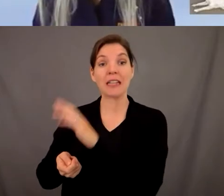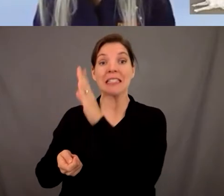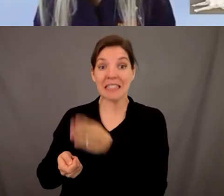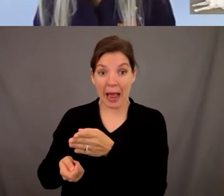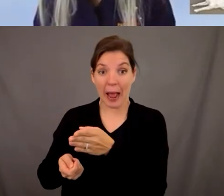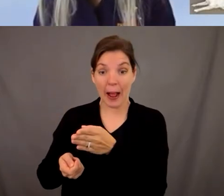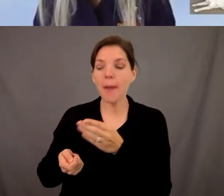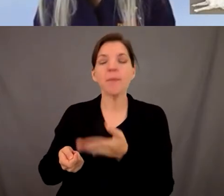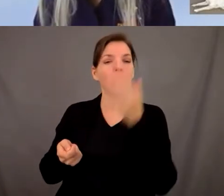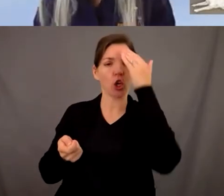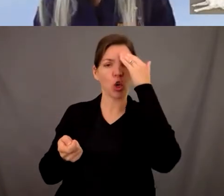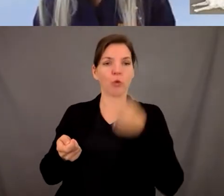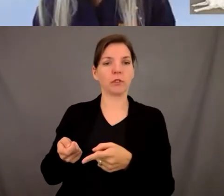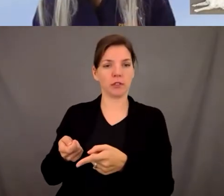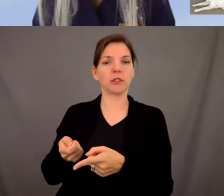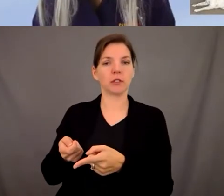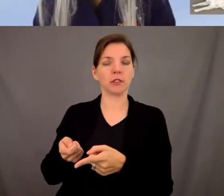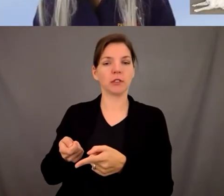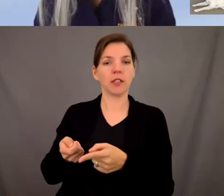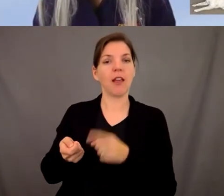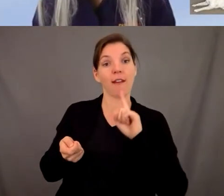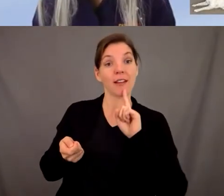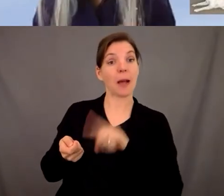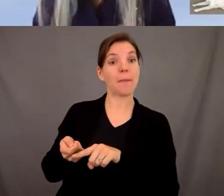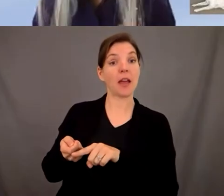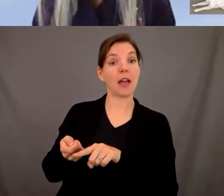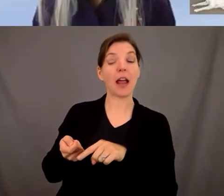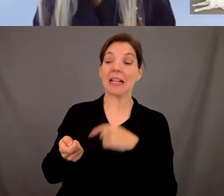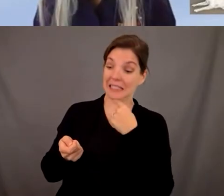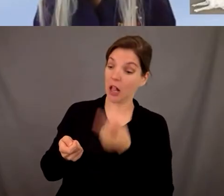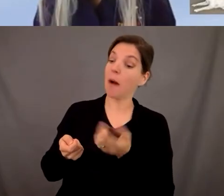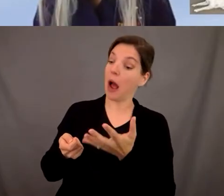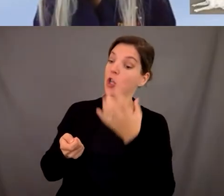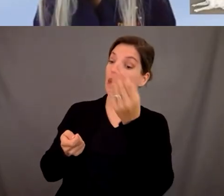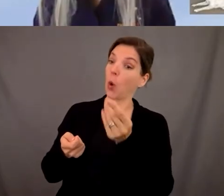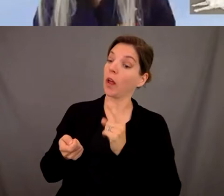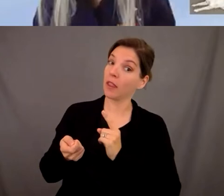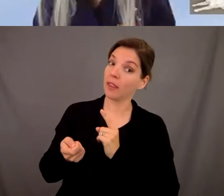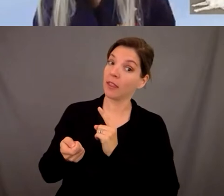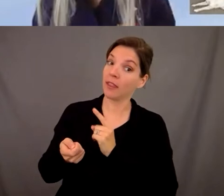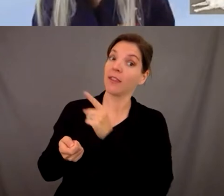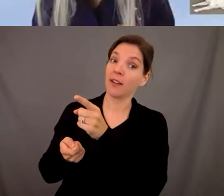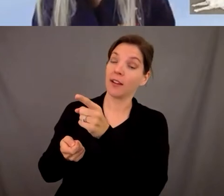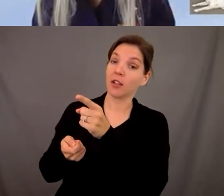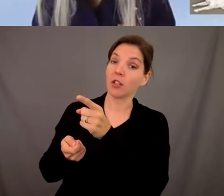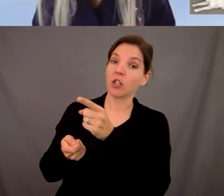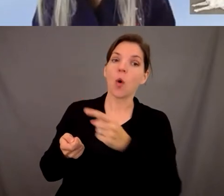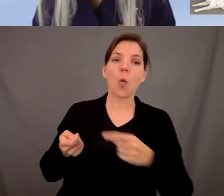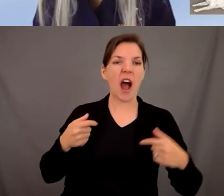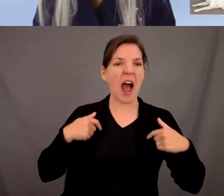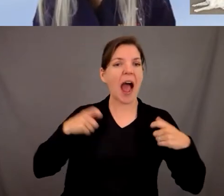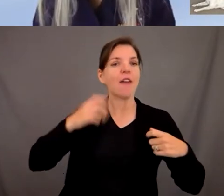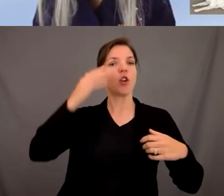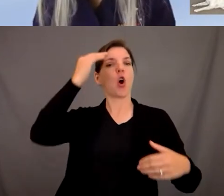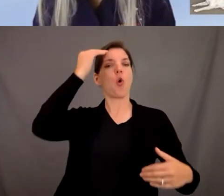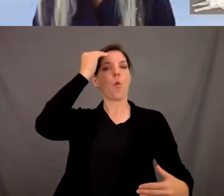these different commands kind of indicate like this is where i need to go so as a handler i have to have a very good sense of awareness